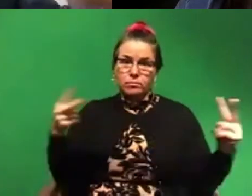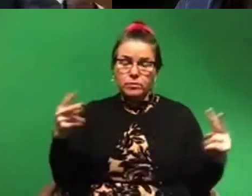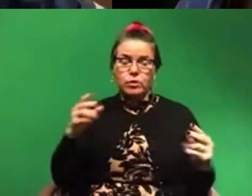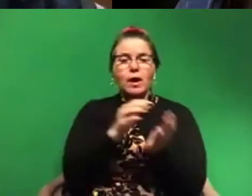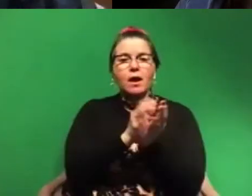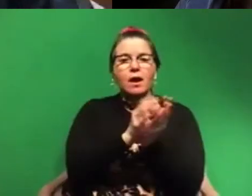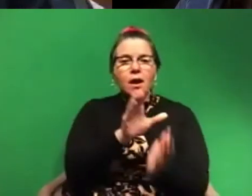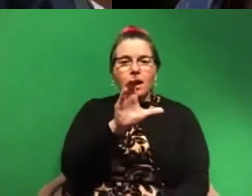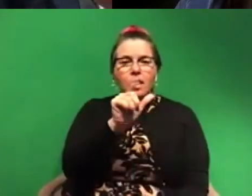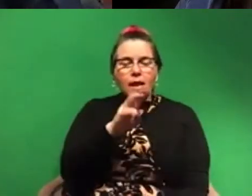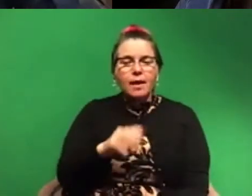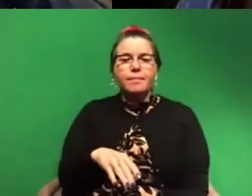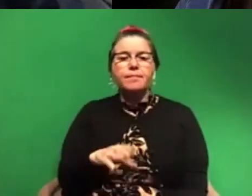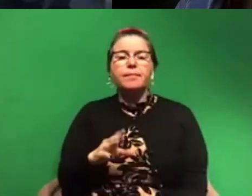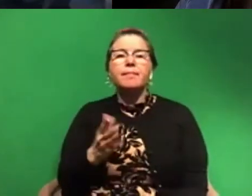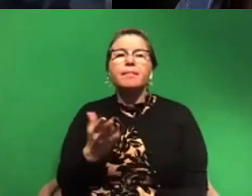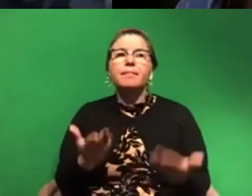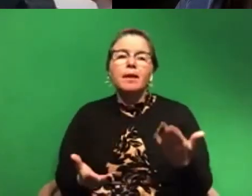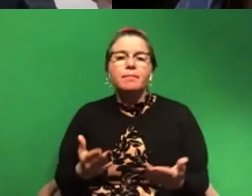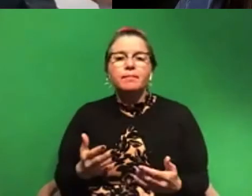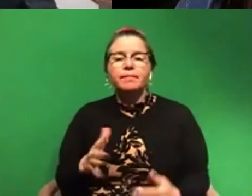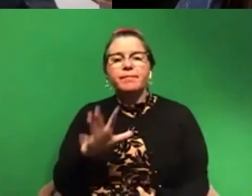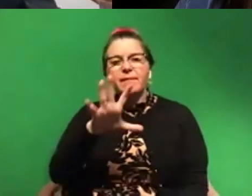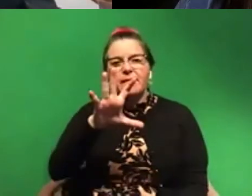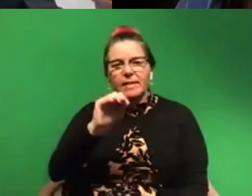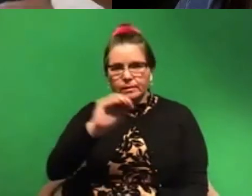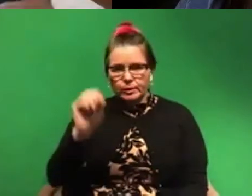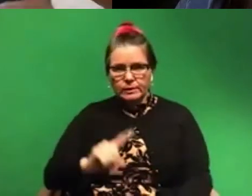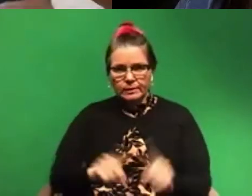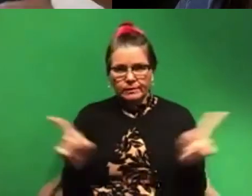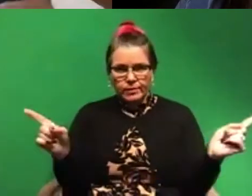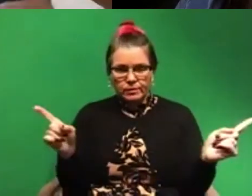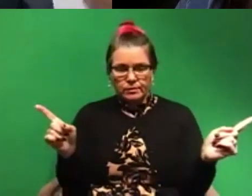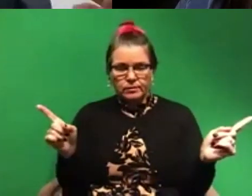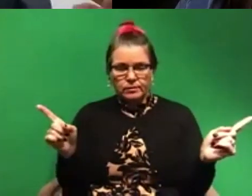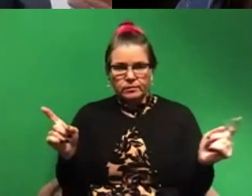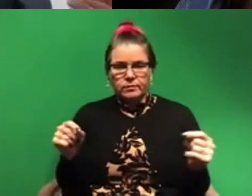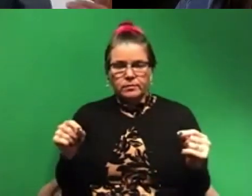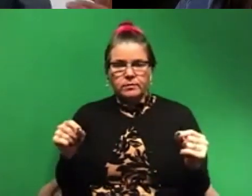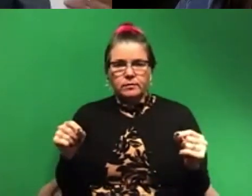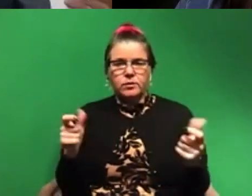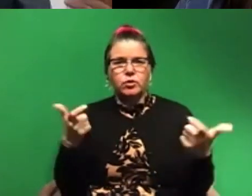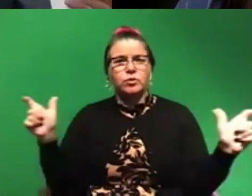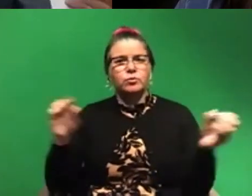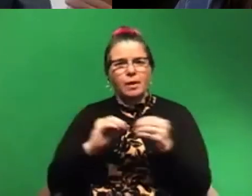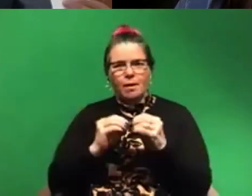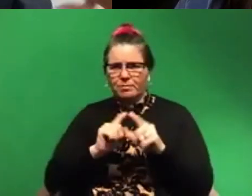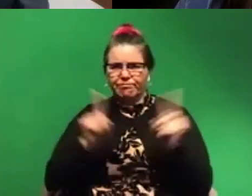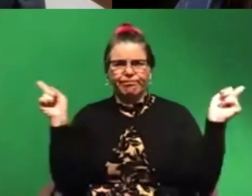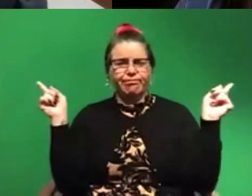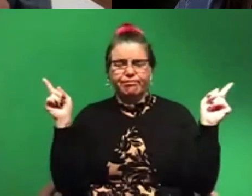it's going to be maybe 50% different. Um, huge numbers of differences have accumulated.